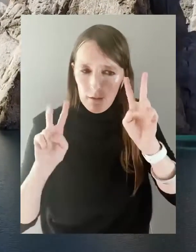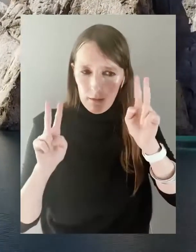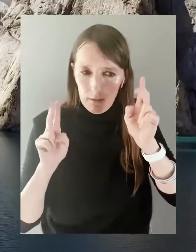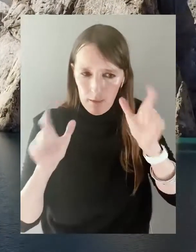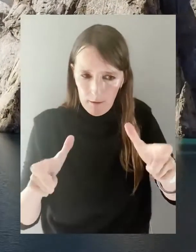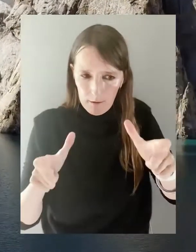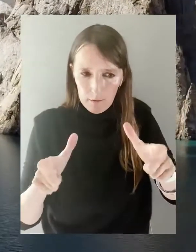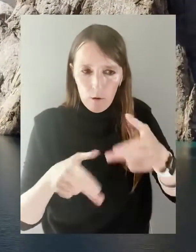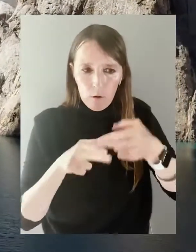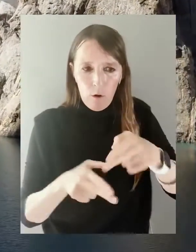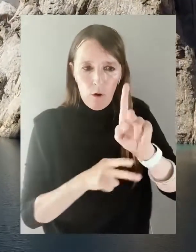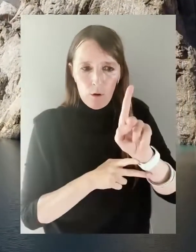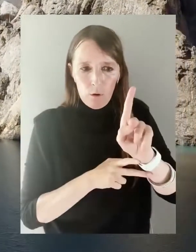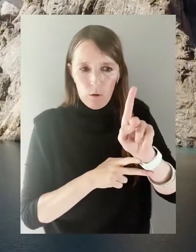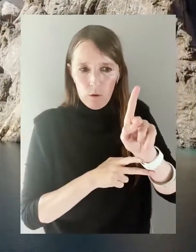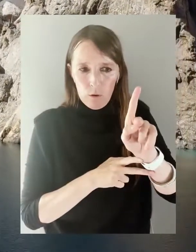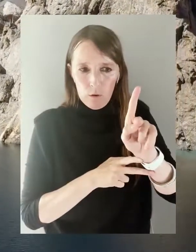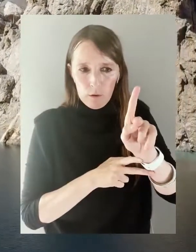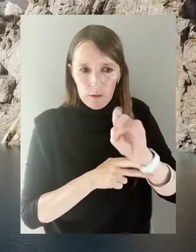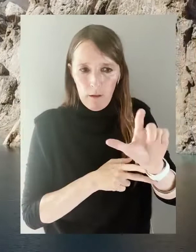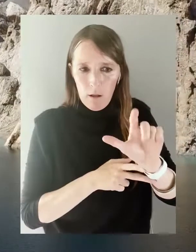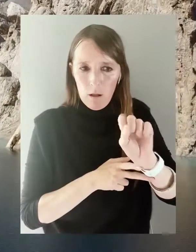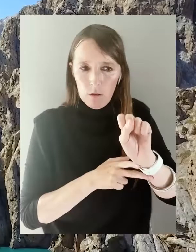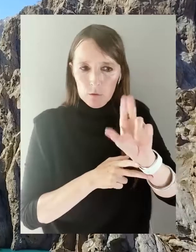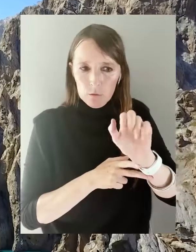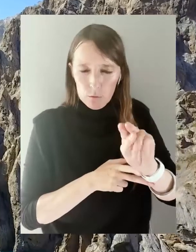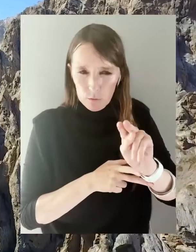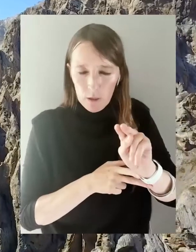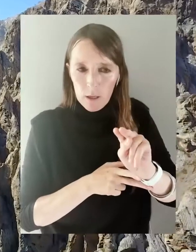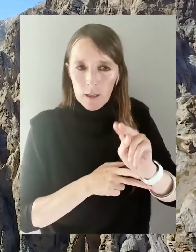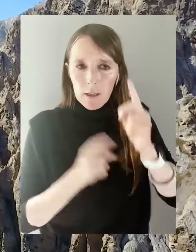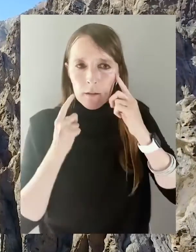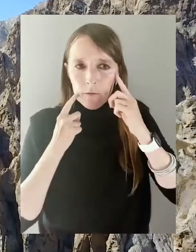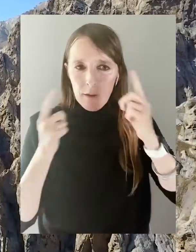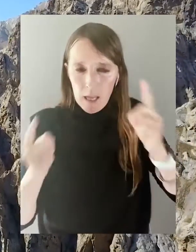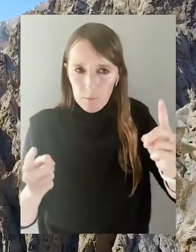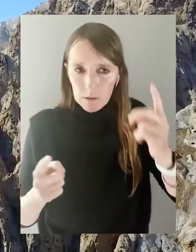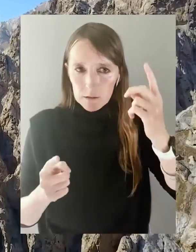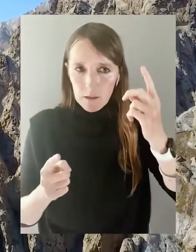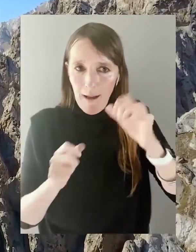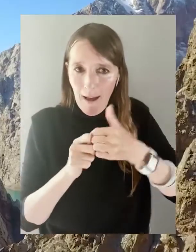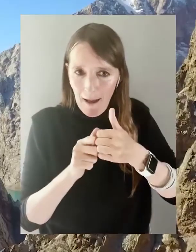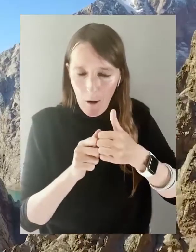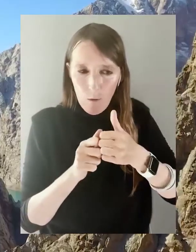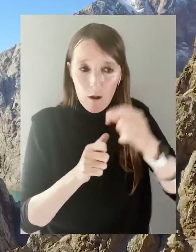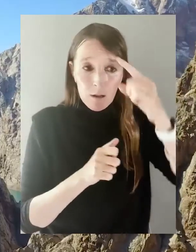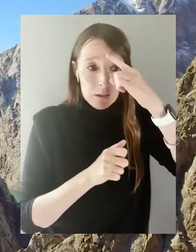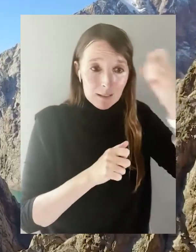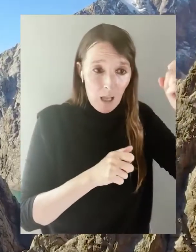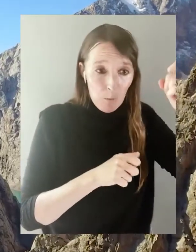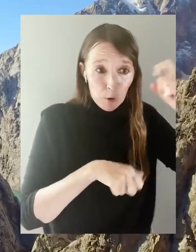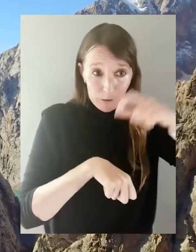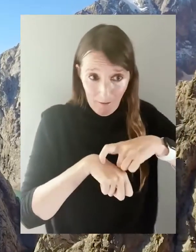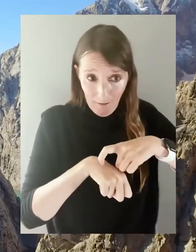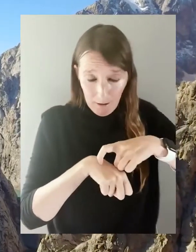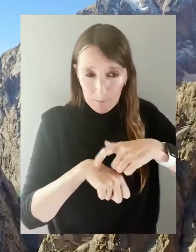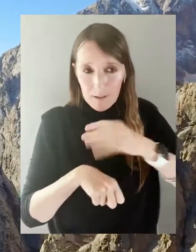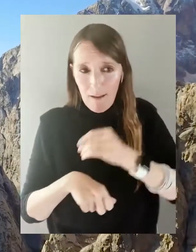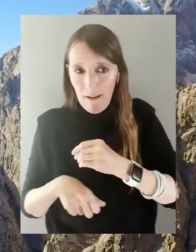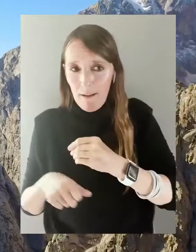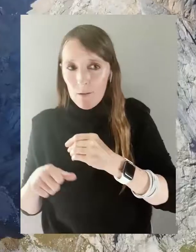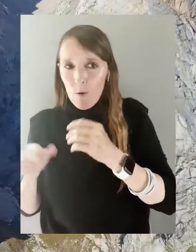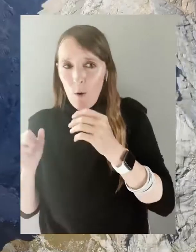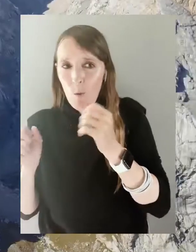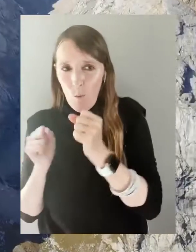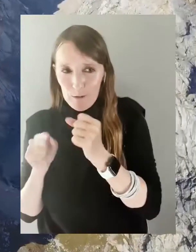the most mysterious and hard-to-reach lakes in Kyrgyzstan. It takes place in Narin region and is unique for its landscapes and